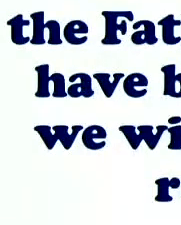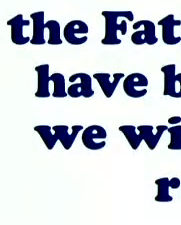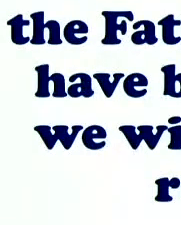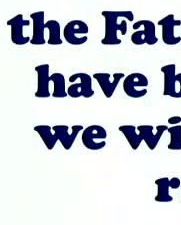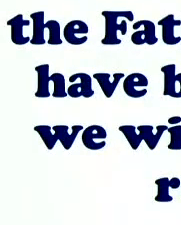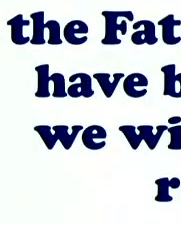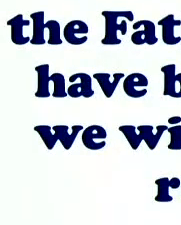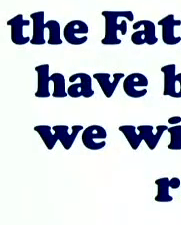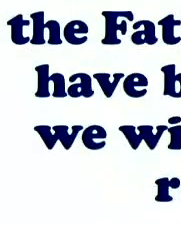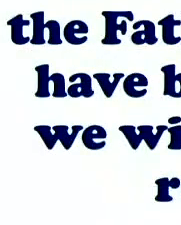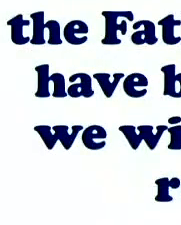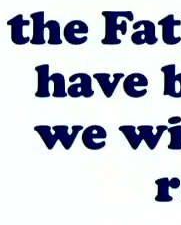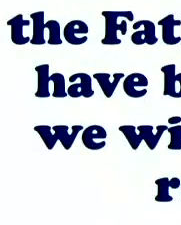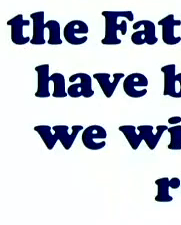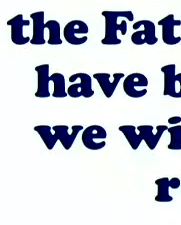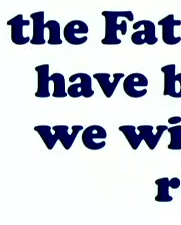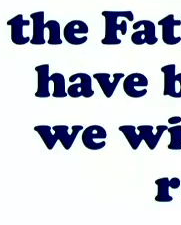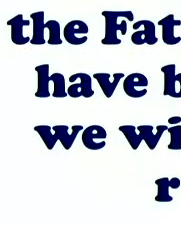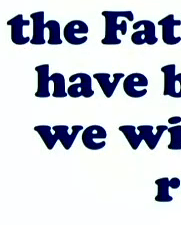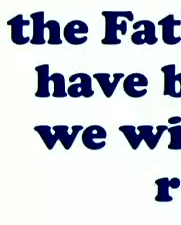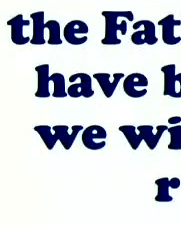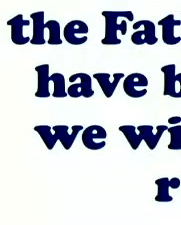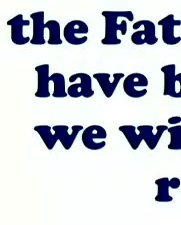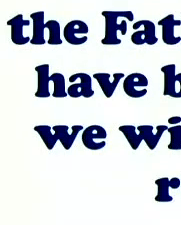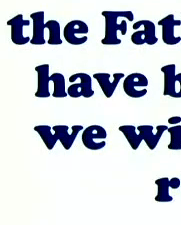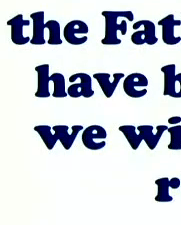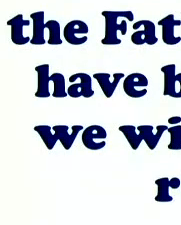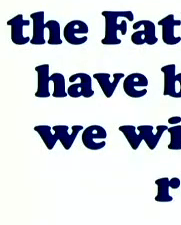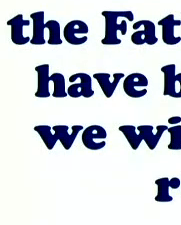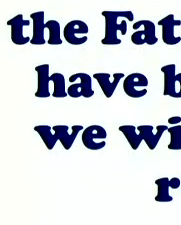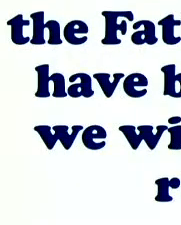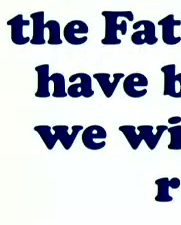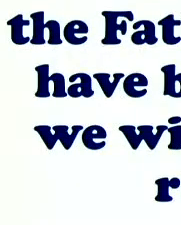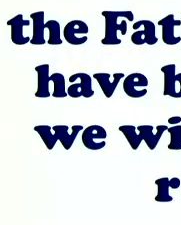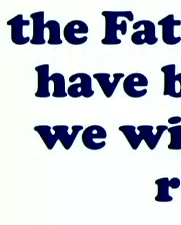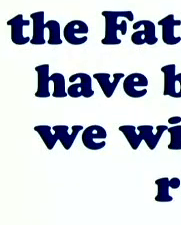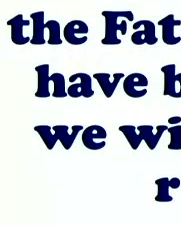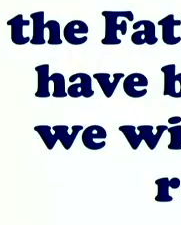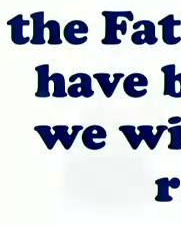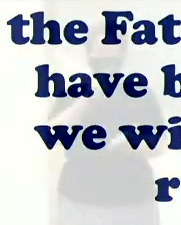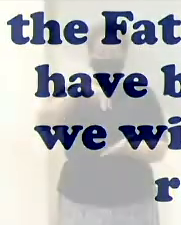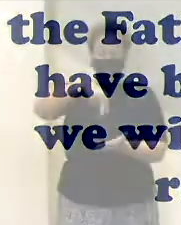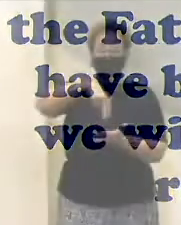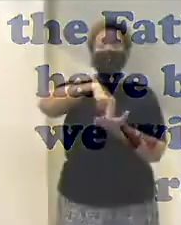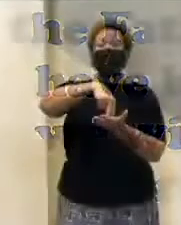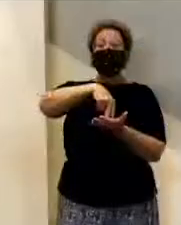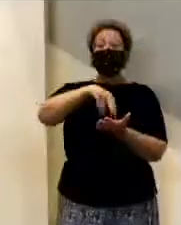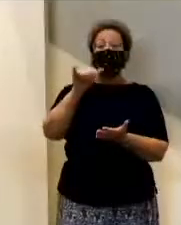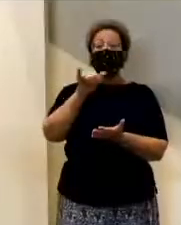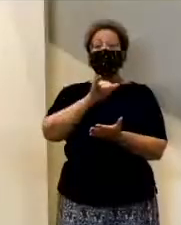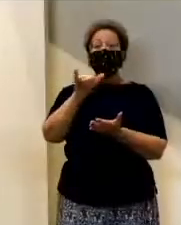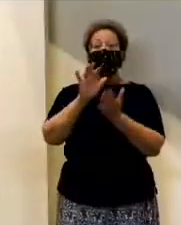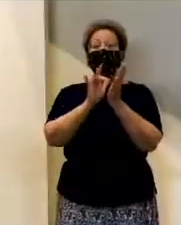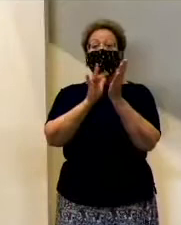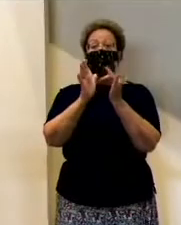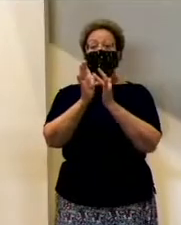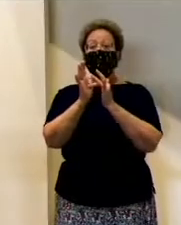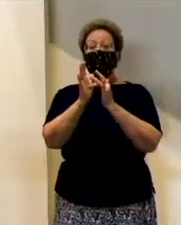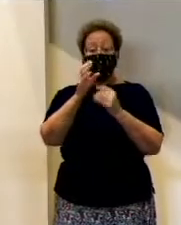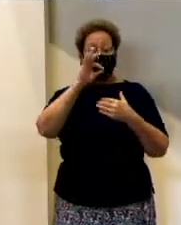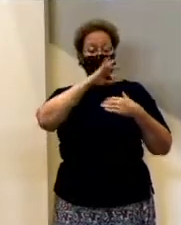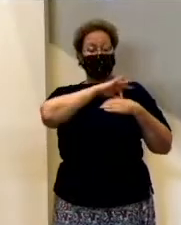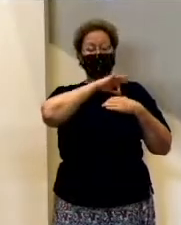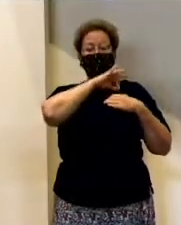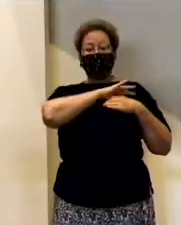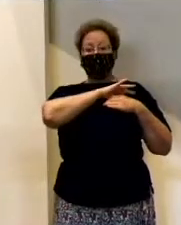in a death like His, we will certainly be united with Him in a resurrection like His. So in baptism, the benefits of Christ's